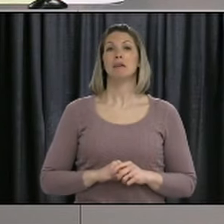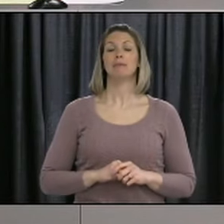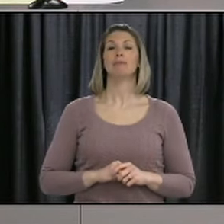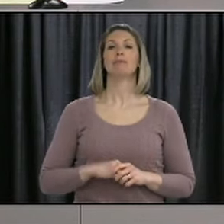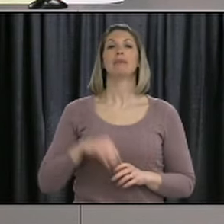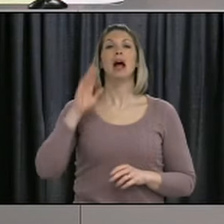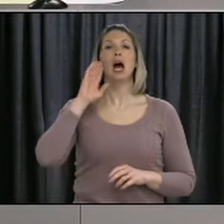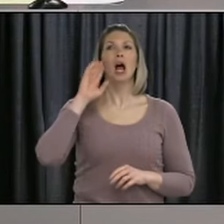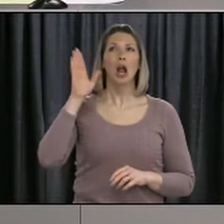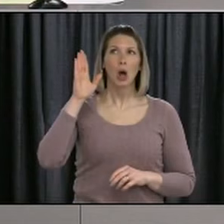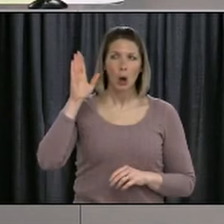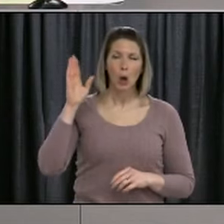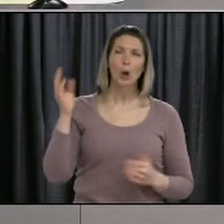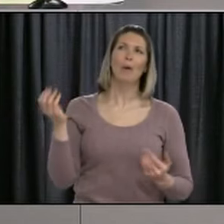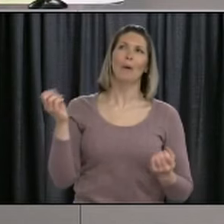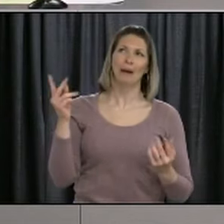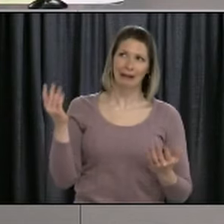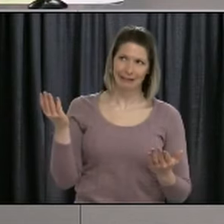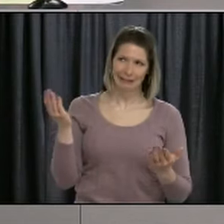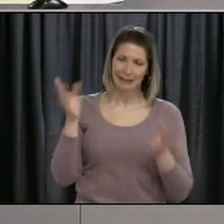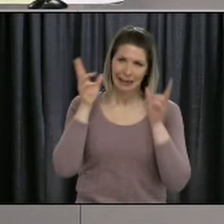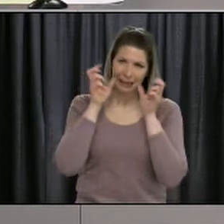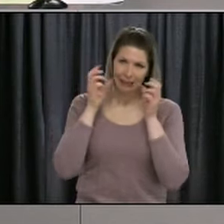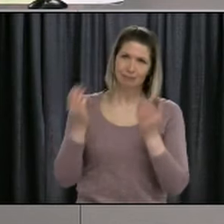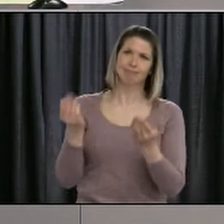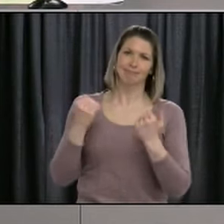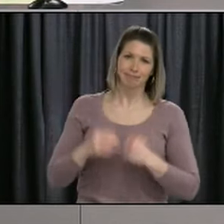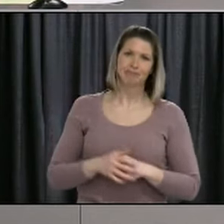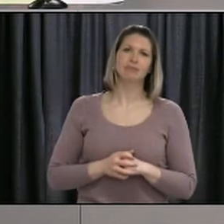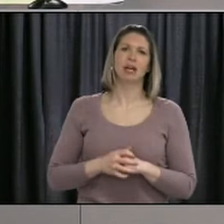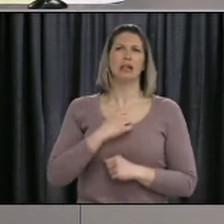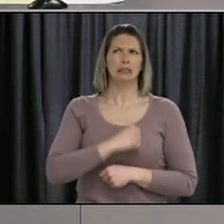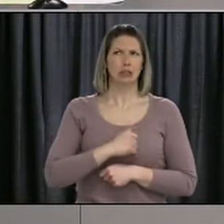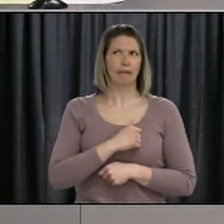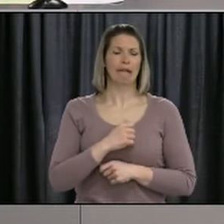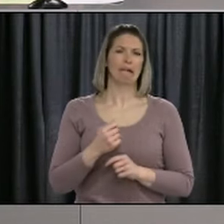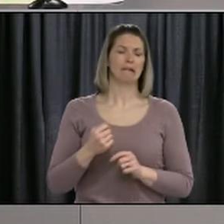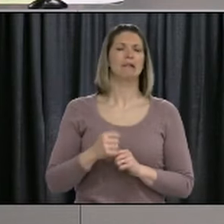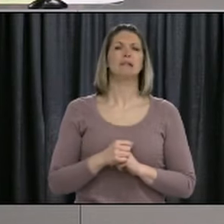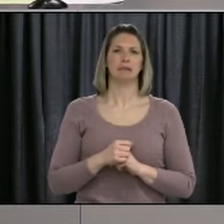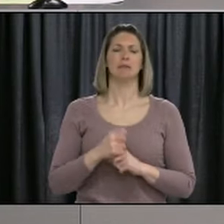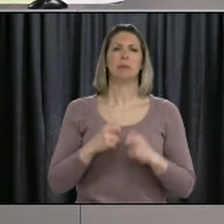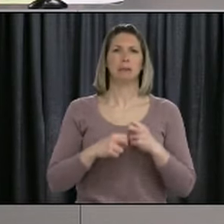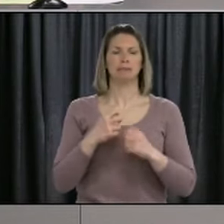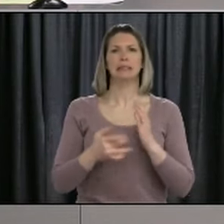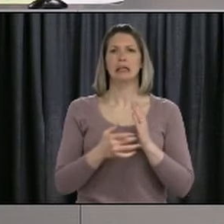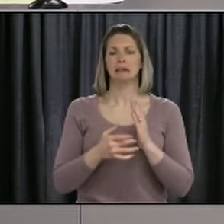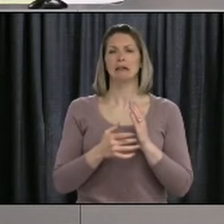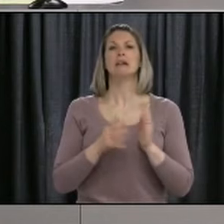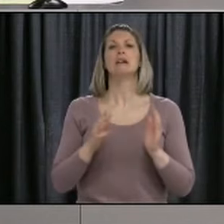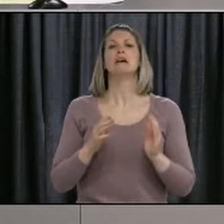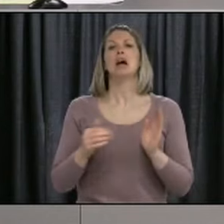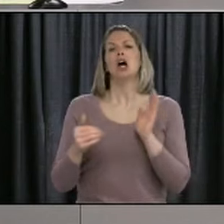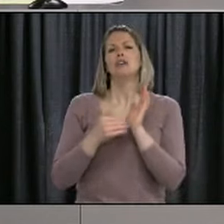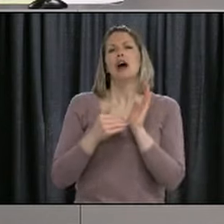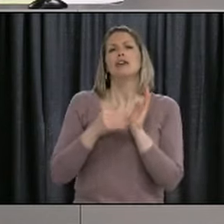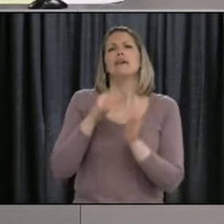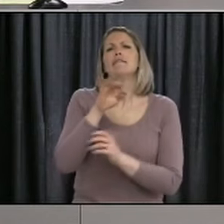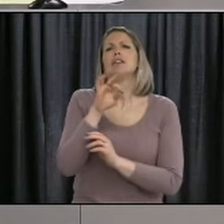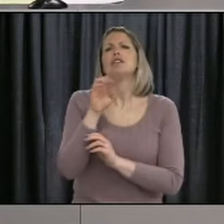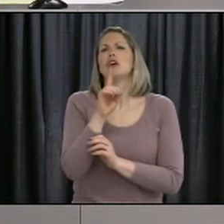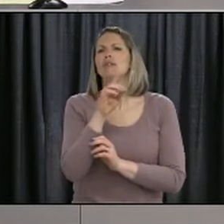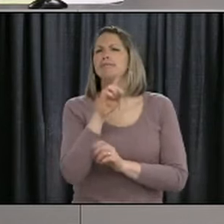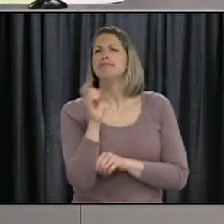Hello? Hello, Ben. Hi, go ahead. No, finally. Okay, sorry. Thank you. Dr. Fitzgerald, I was just wondering, why not allow,